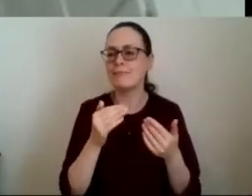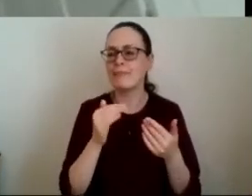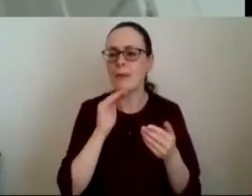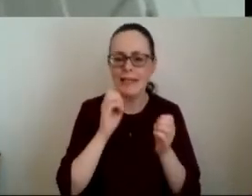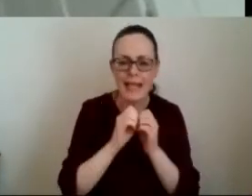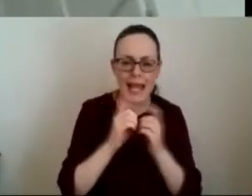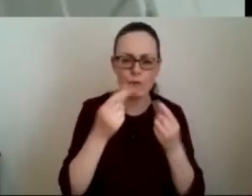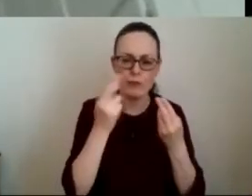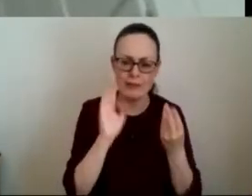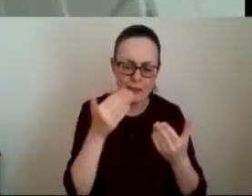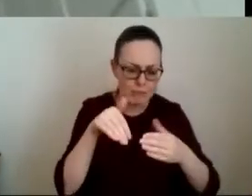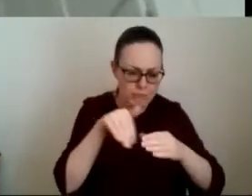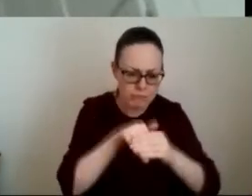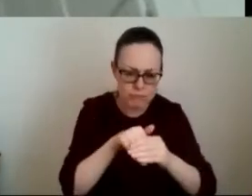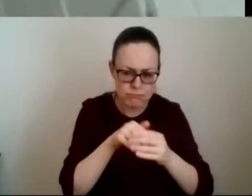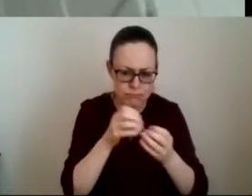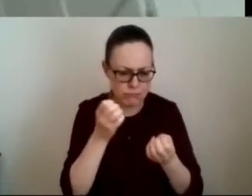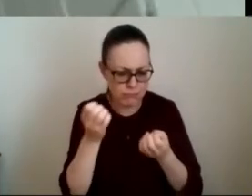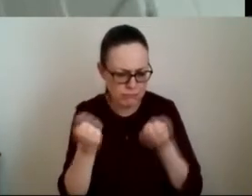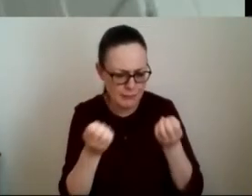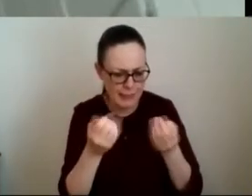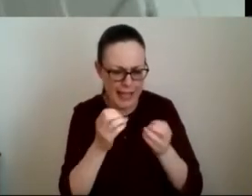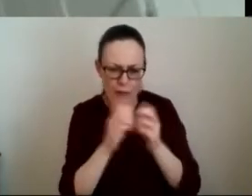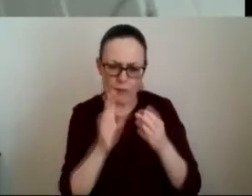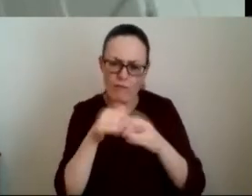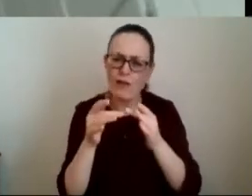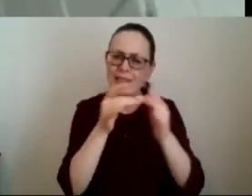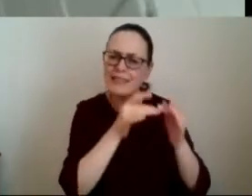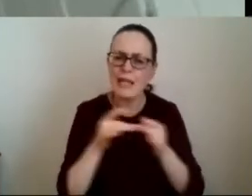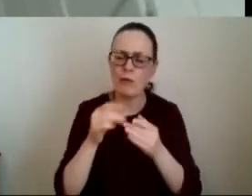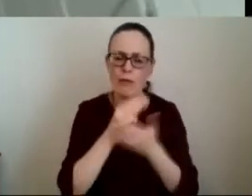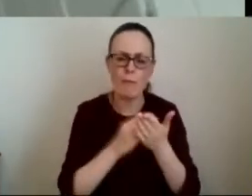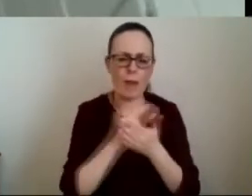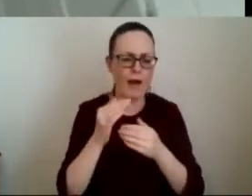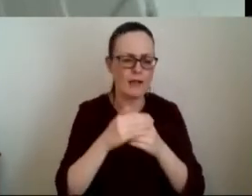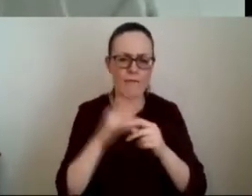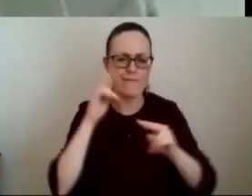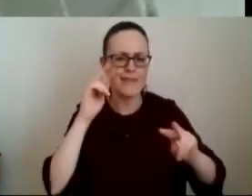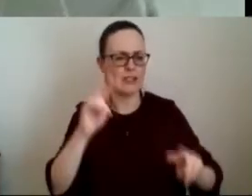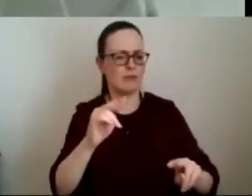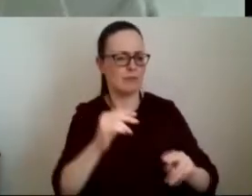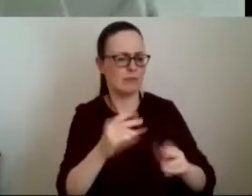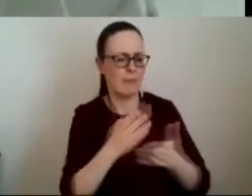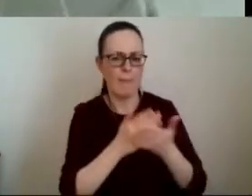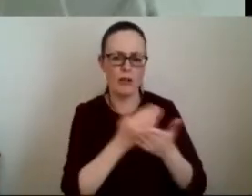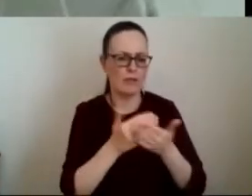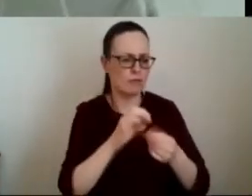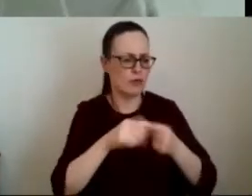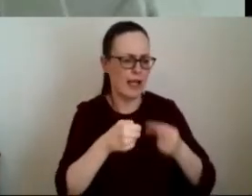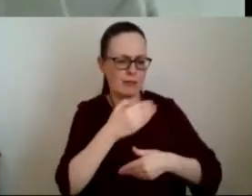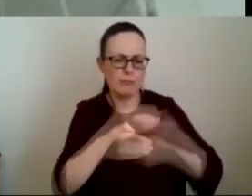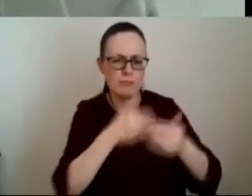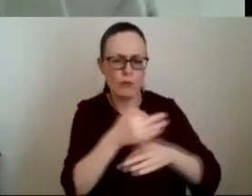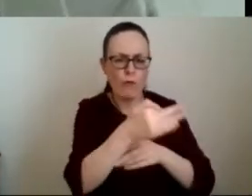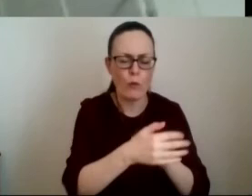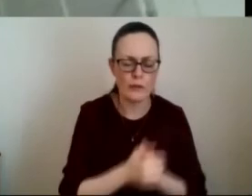and finding that they're part of of the network and part of the vision and part of moving it forward and we have um i suppose